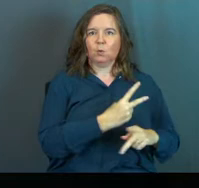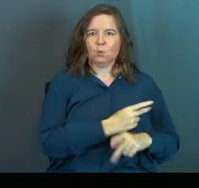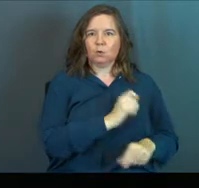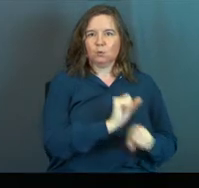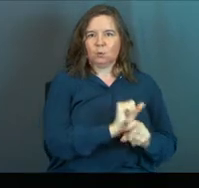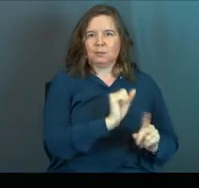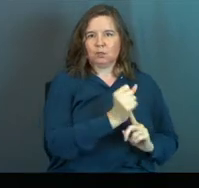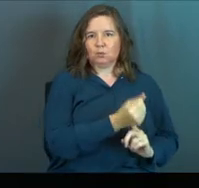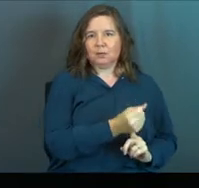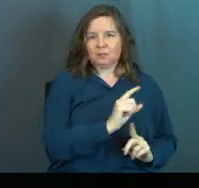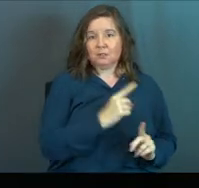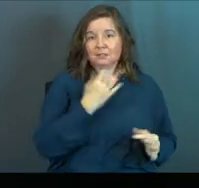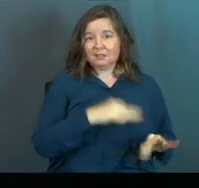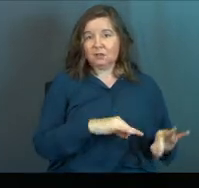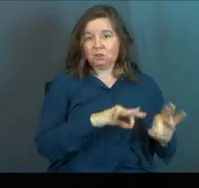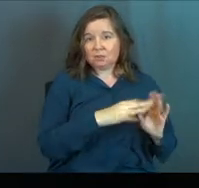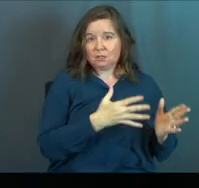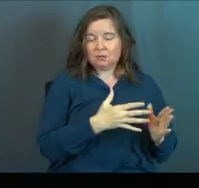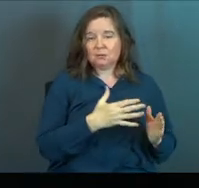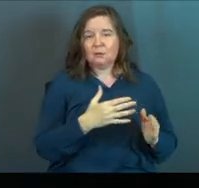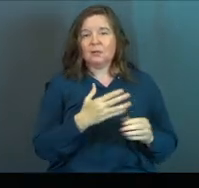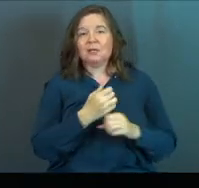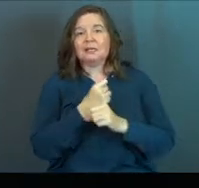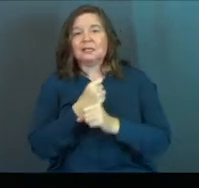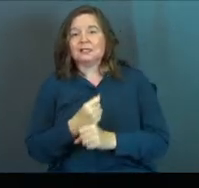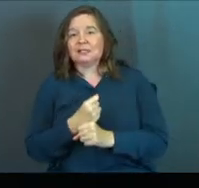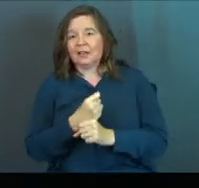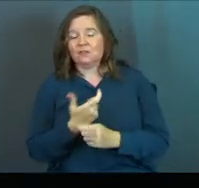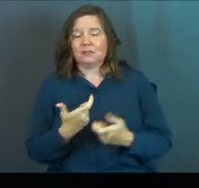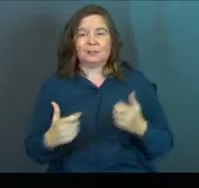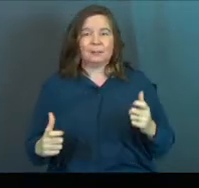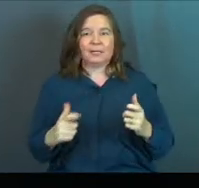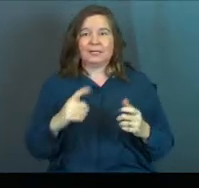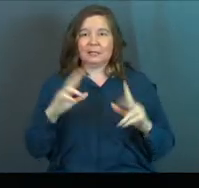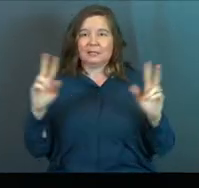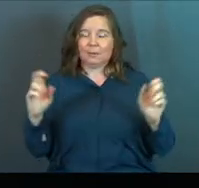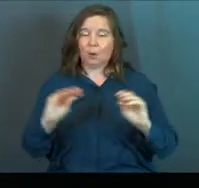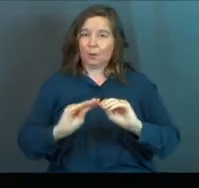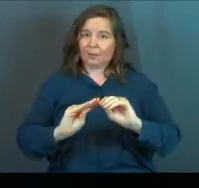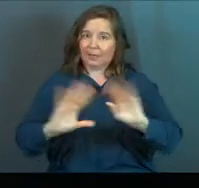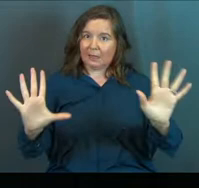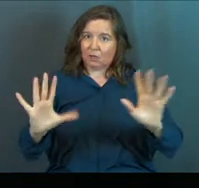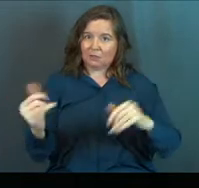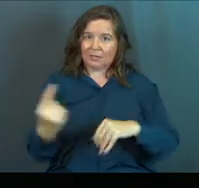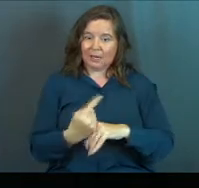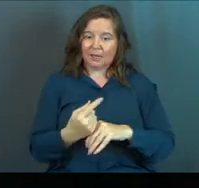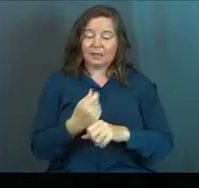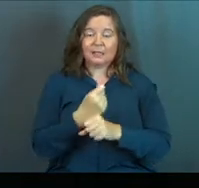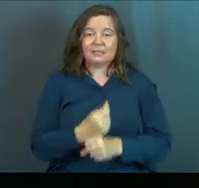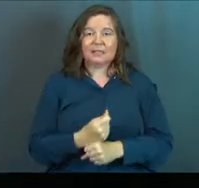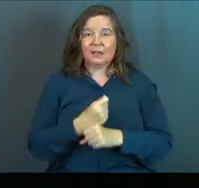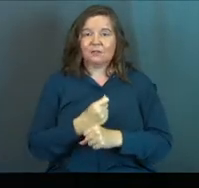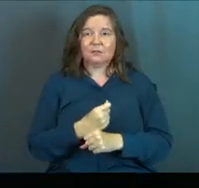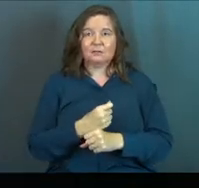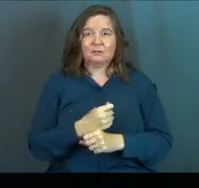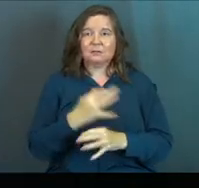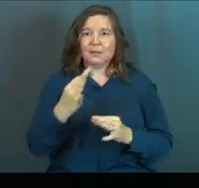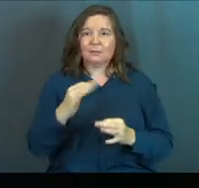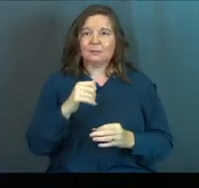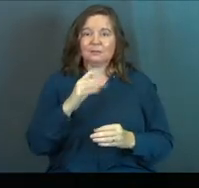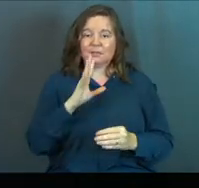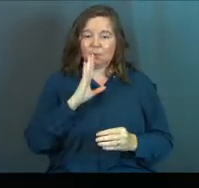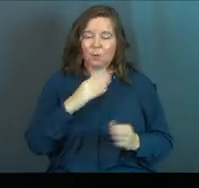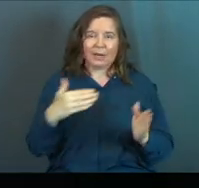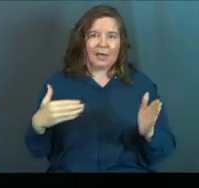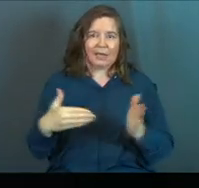situation, essentially. Again, slavery is such a big topic. Let me just be clear today that slavery is absolutely